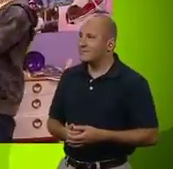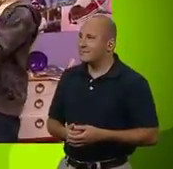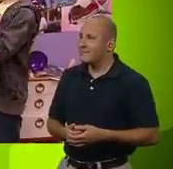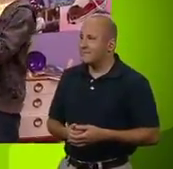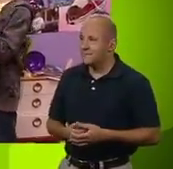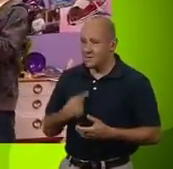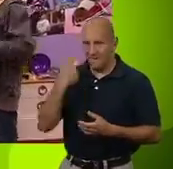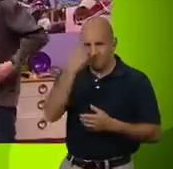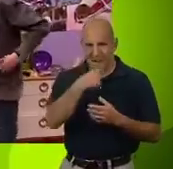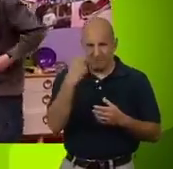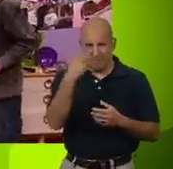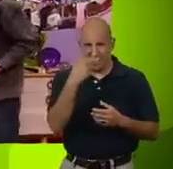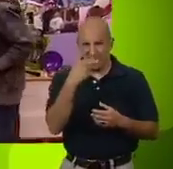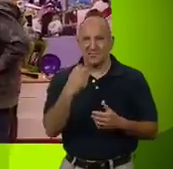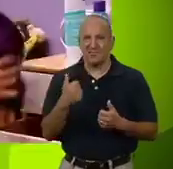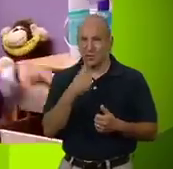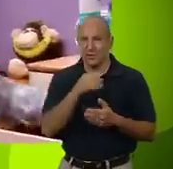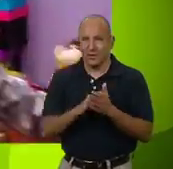Face paint should come in handy.